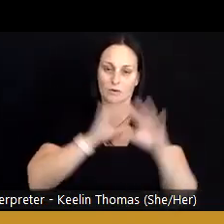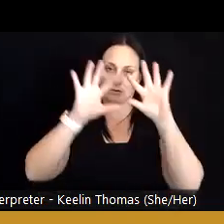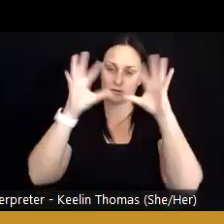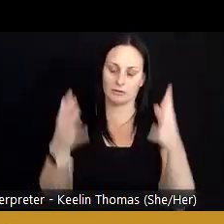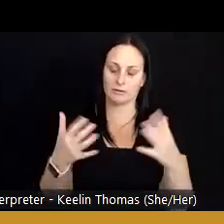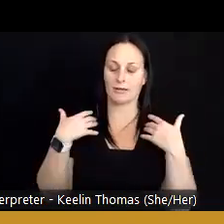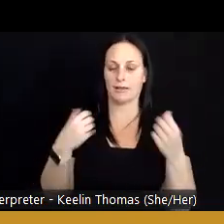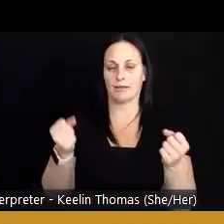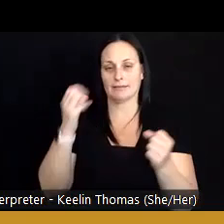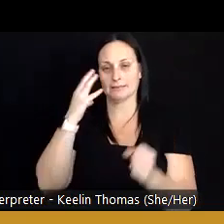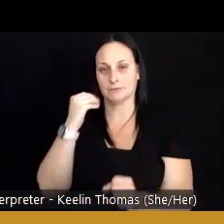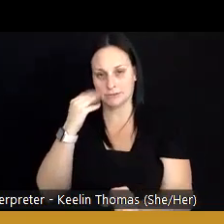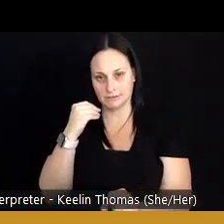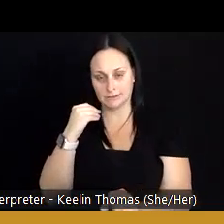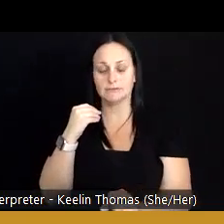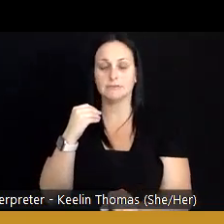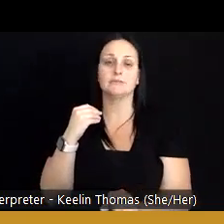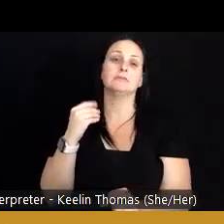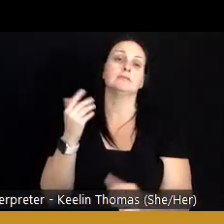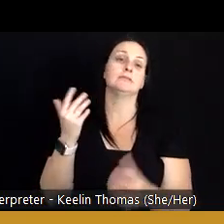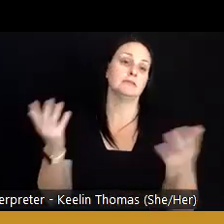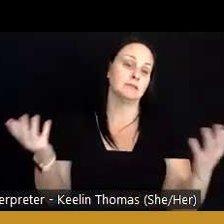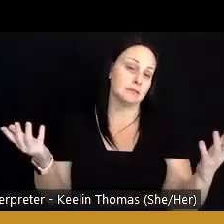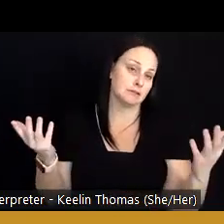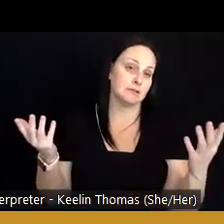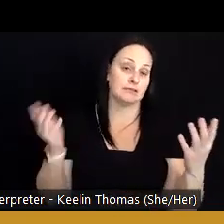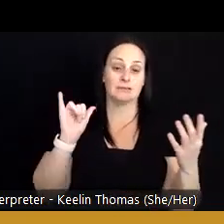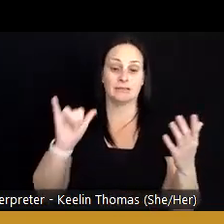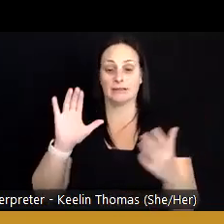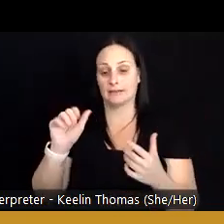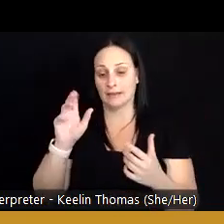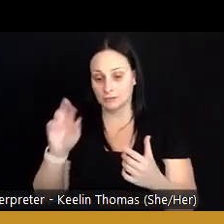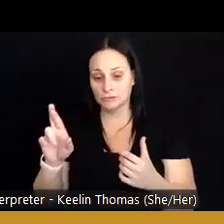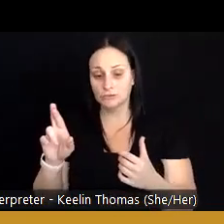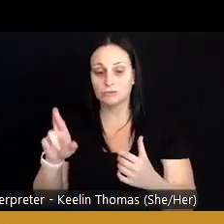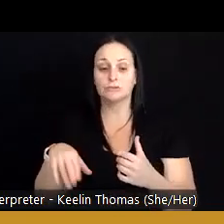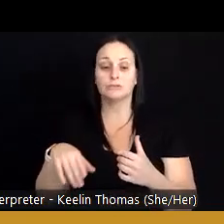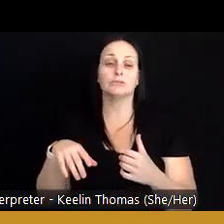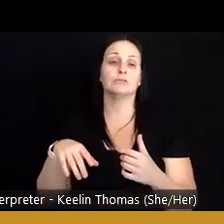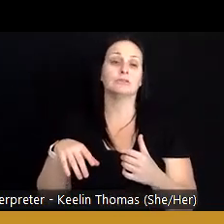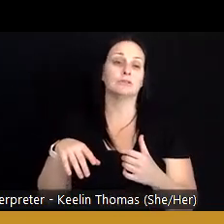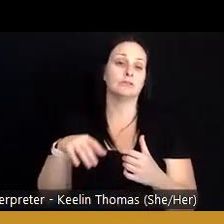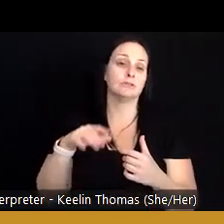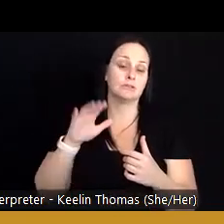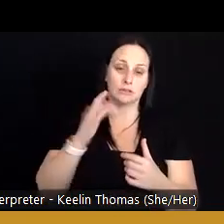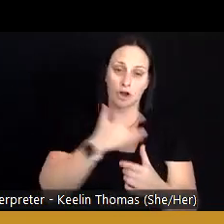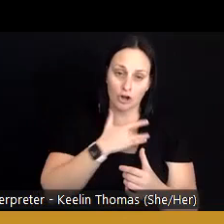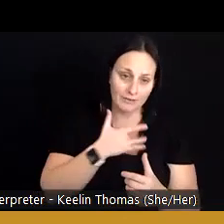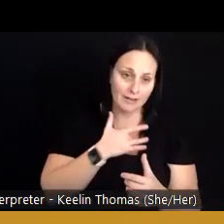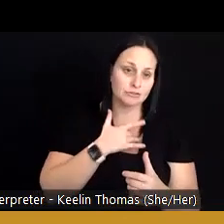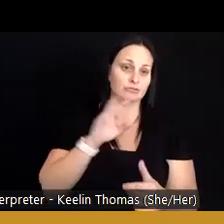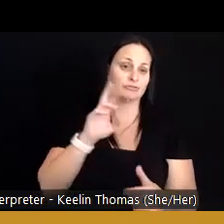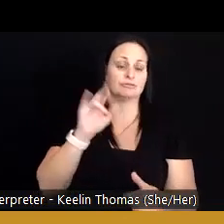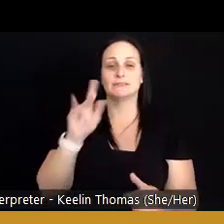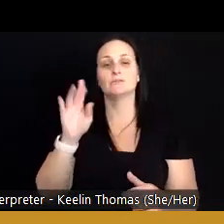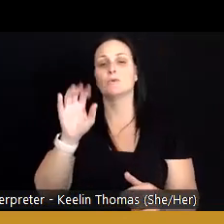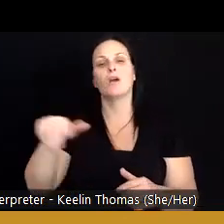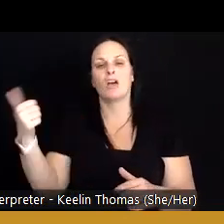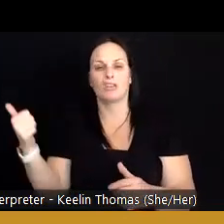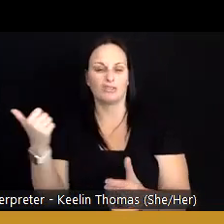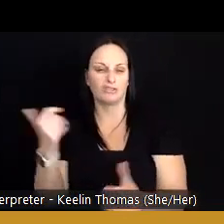health experiences, whether that be cancer risk or cardiovascular risk or other chronic disease risk.